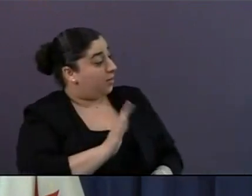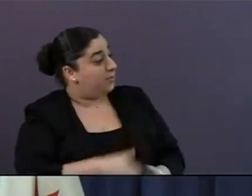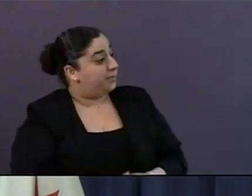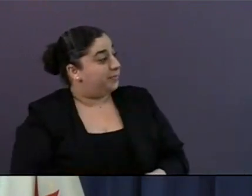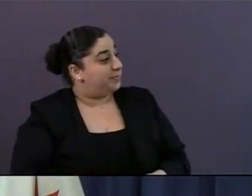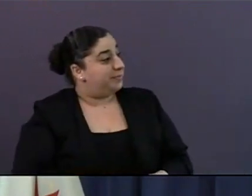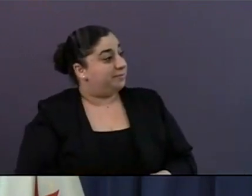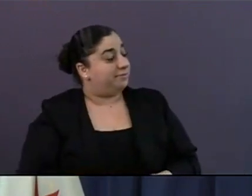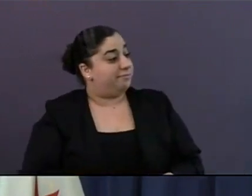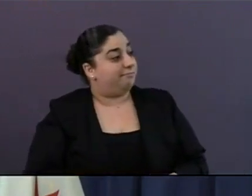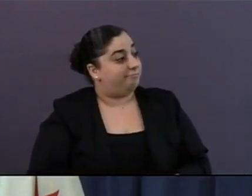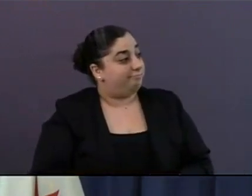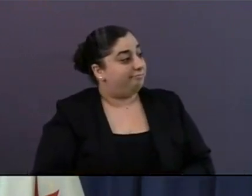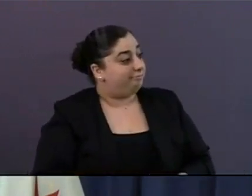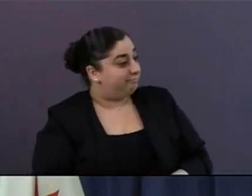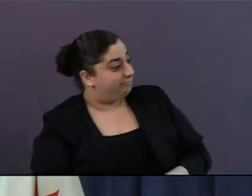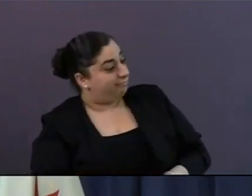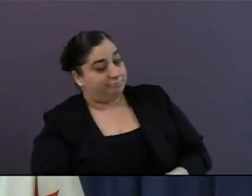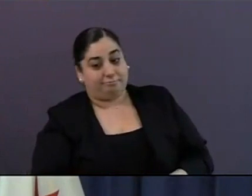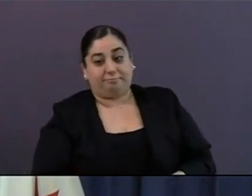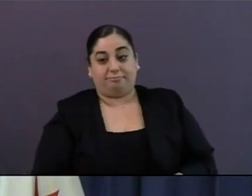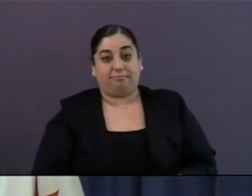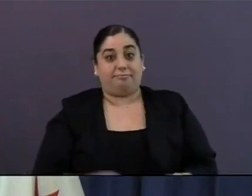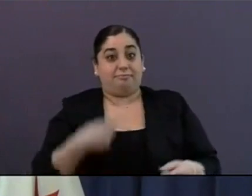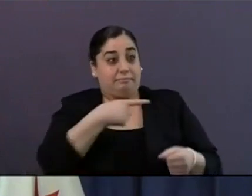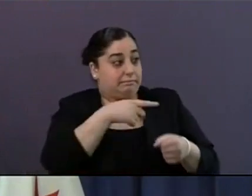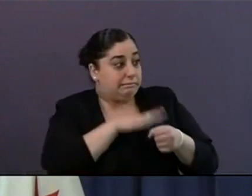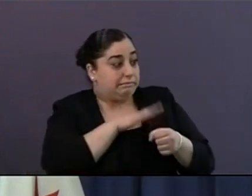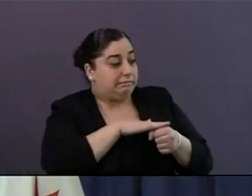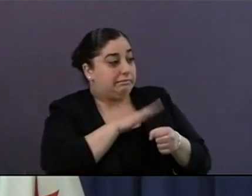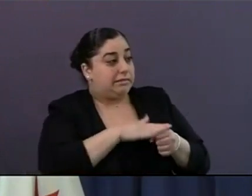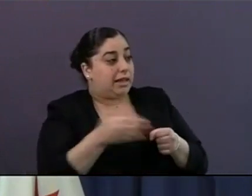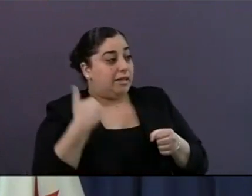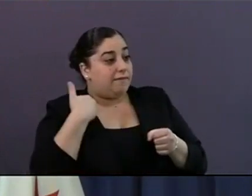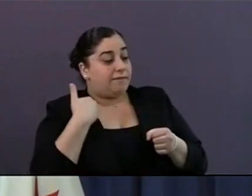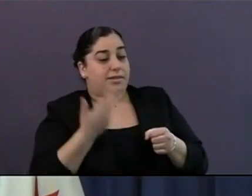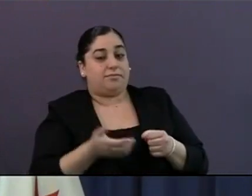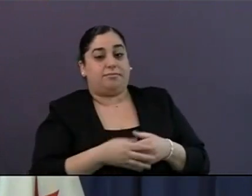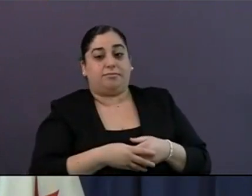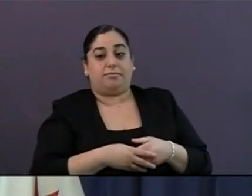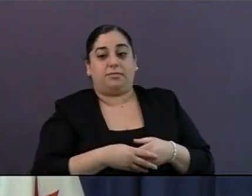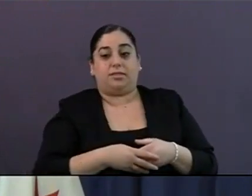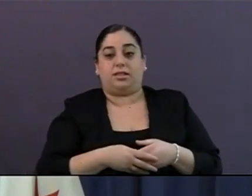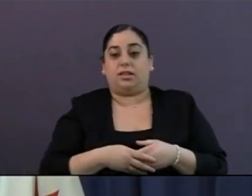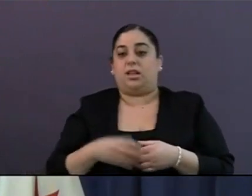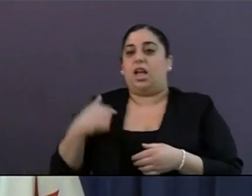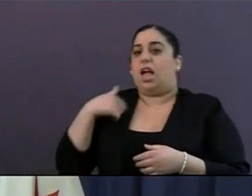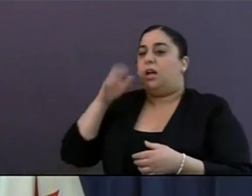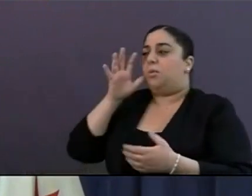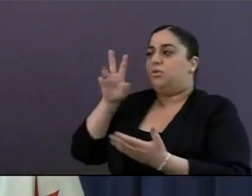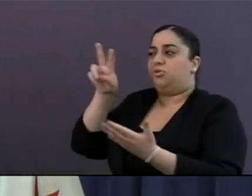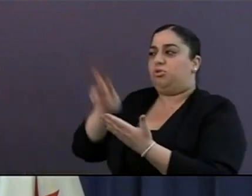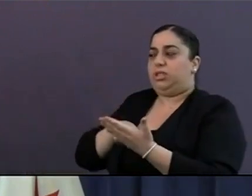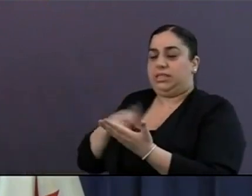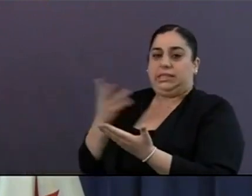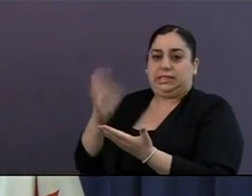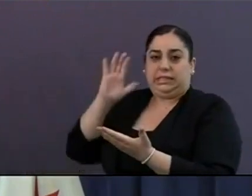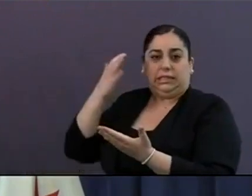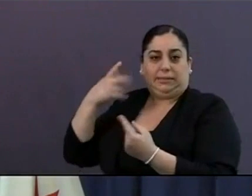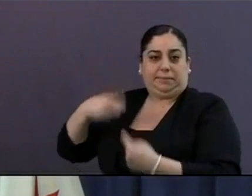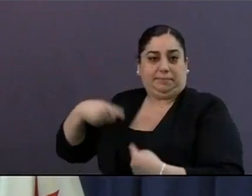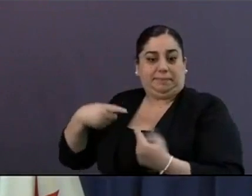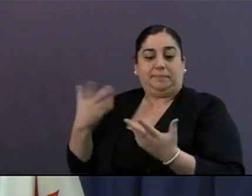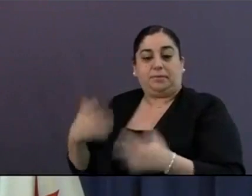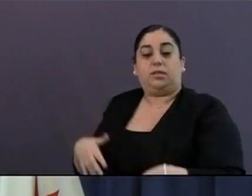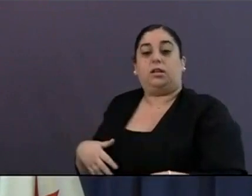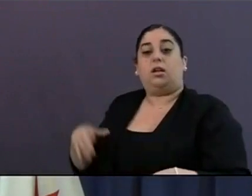No, thank you. Can you hear me? Mike Freeman's question was what neighborhoods will get 5G next after